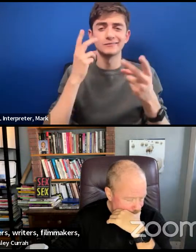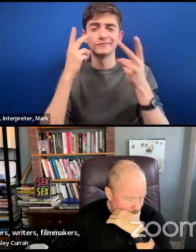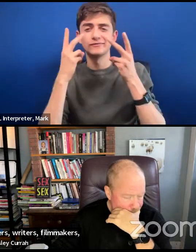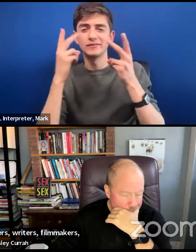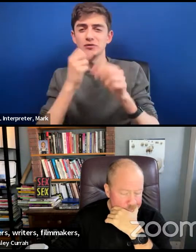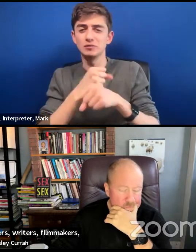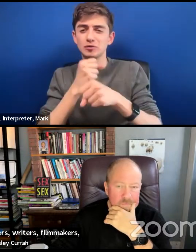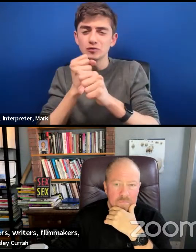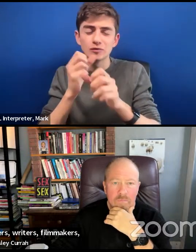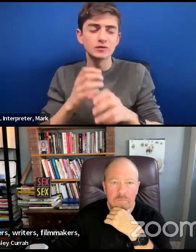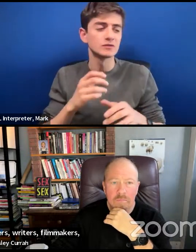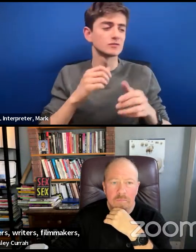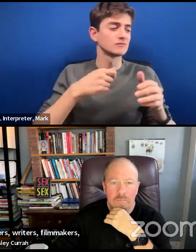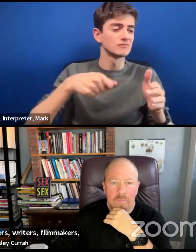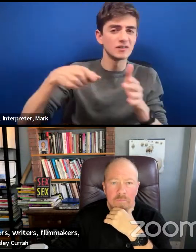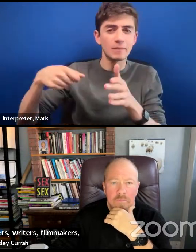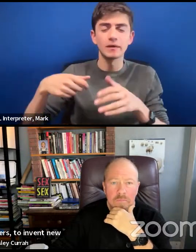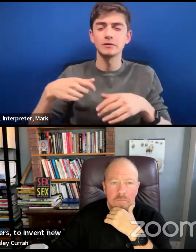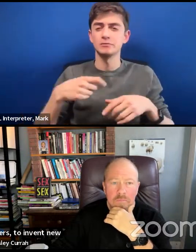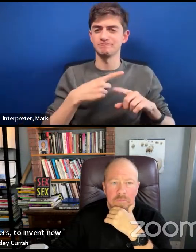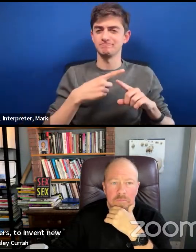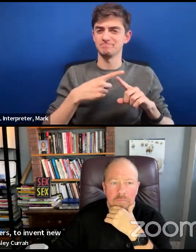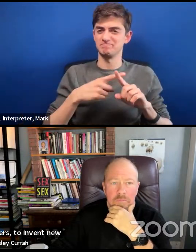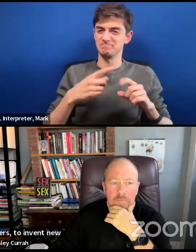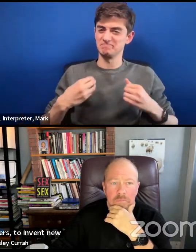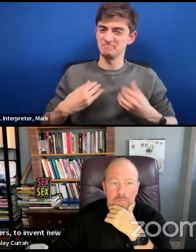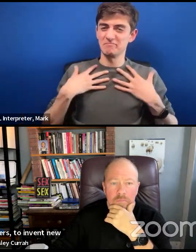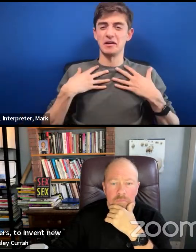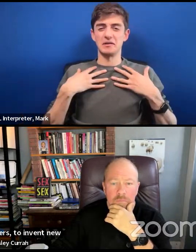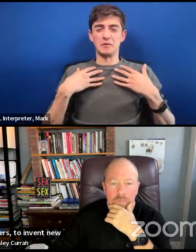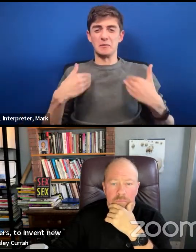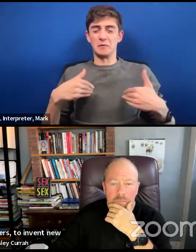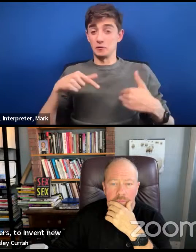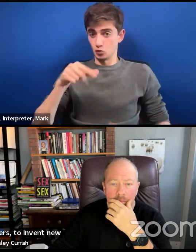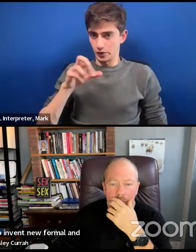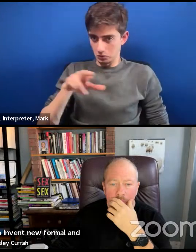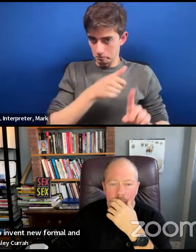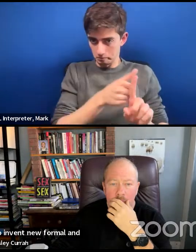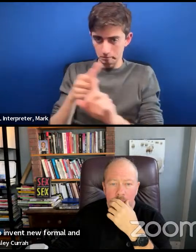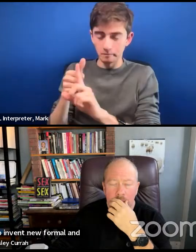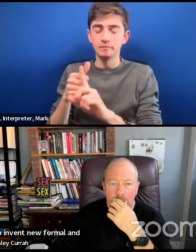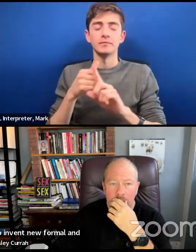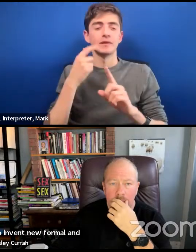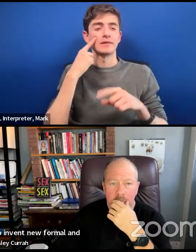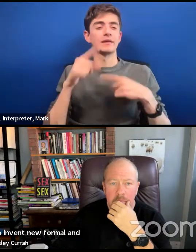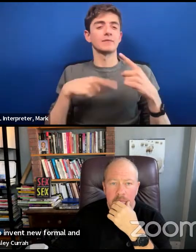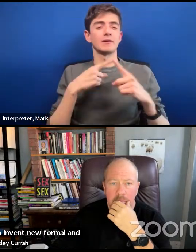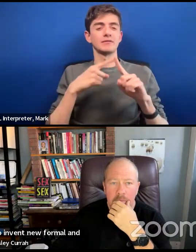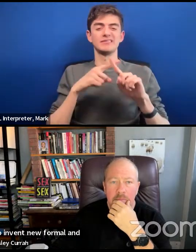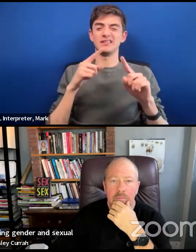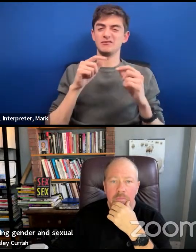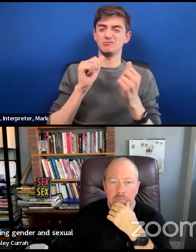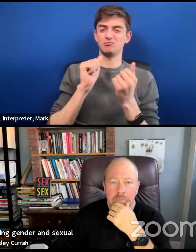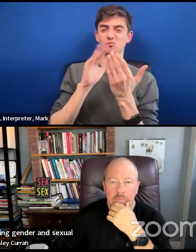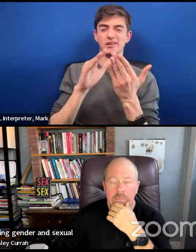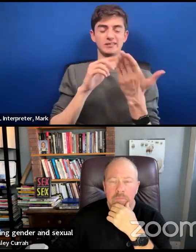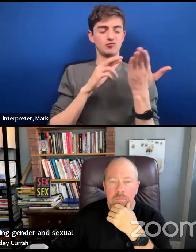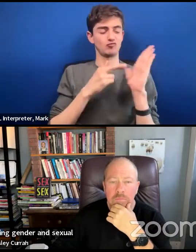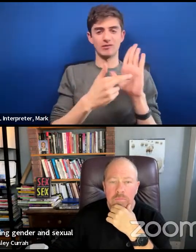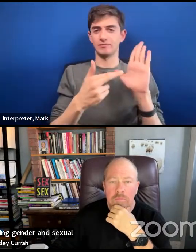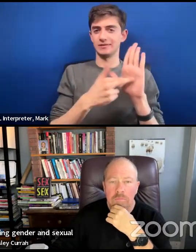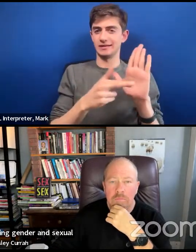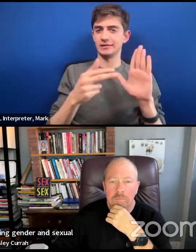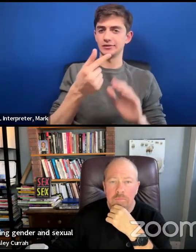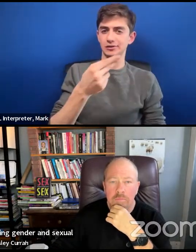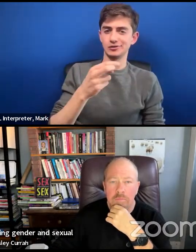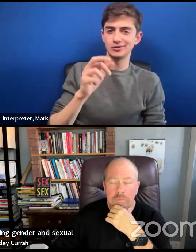to invent new formal and aesthetic ways of representing gender and sexual non-conformity. So if